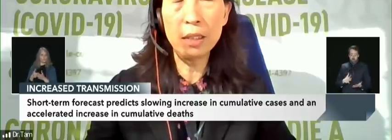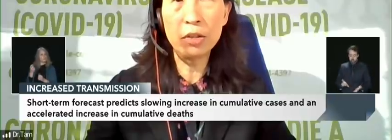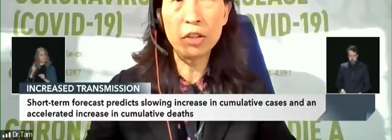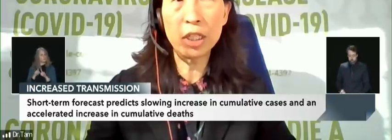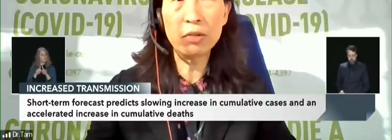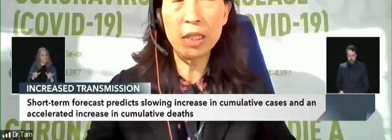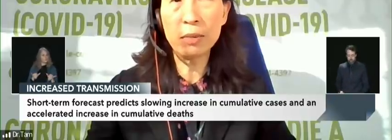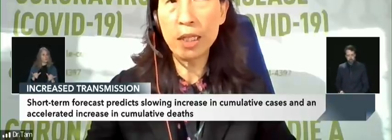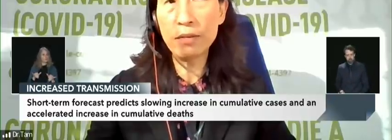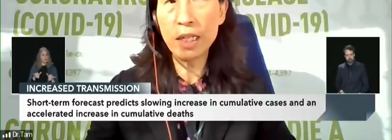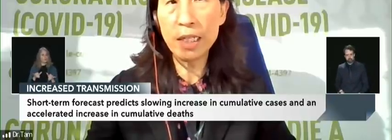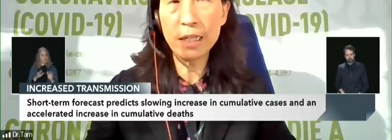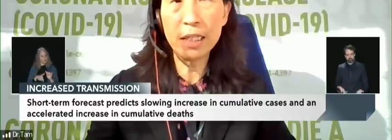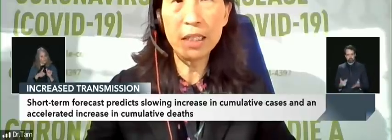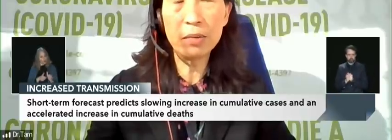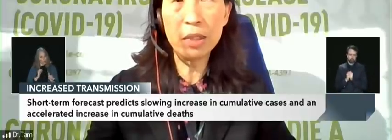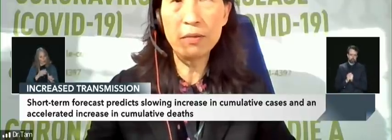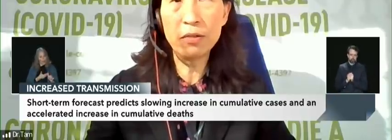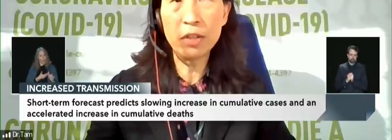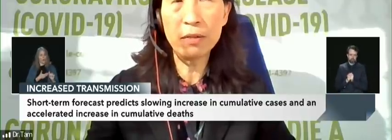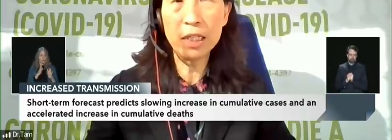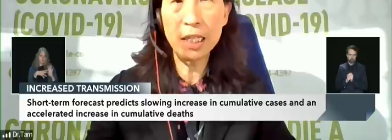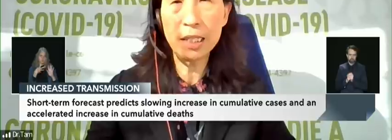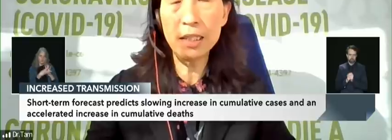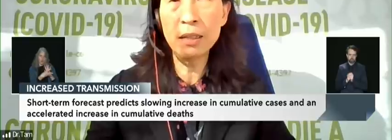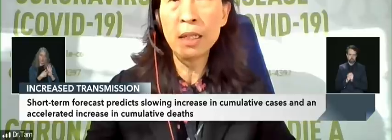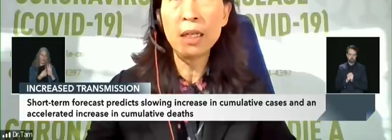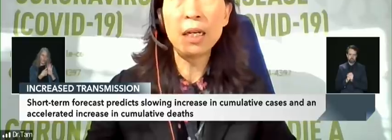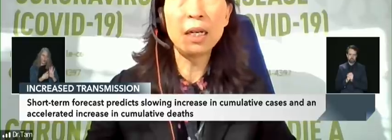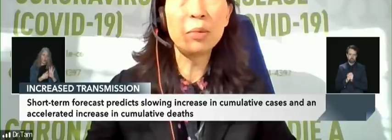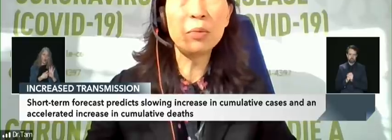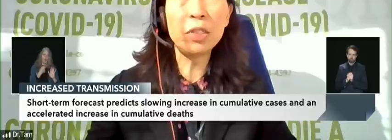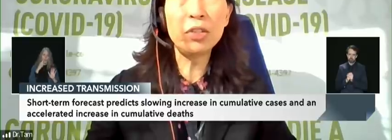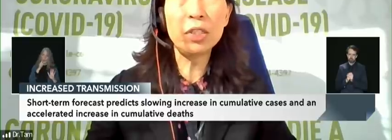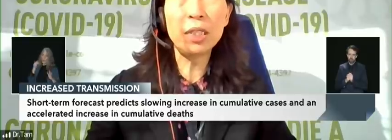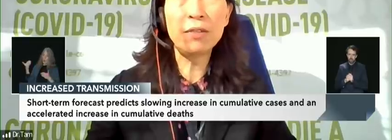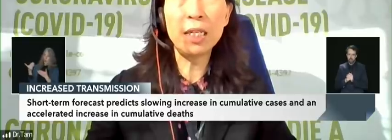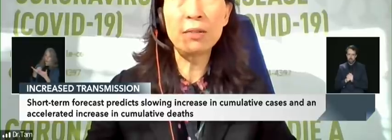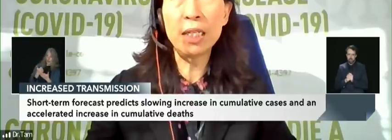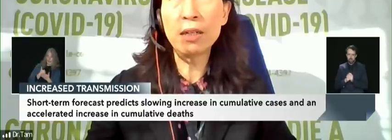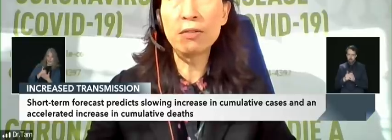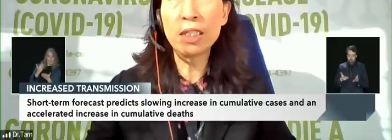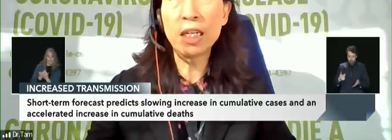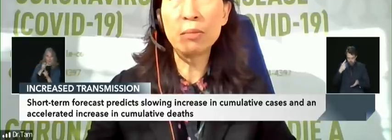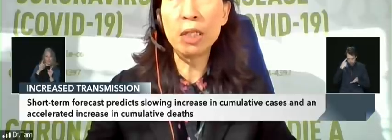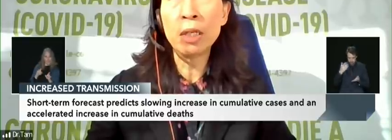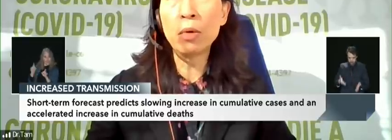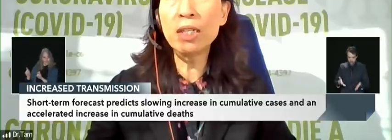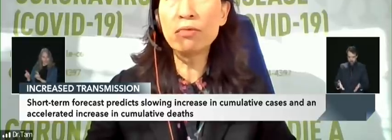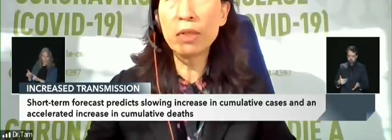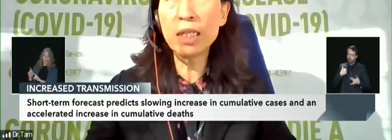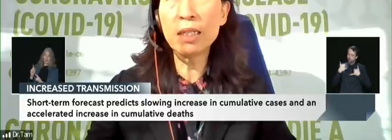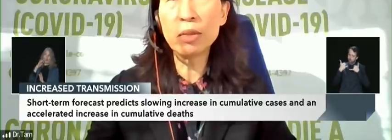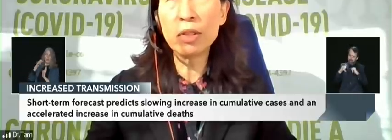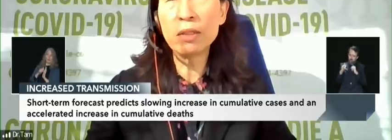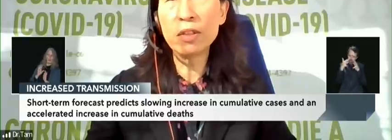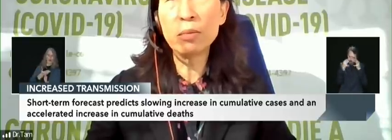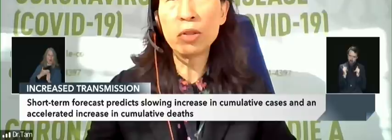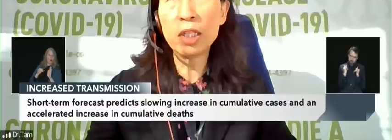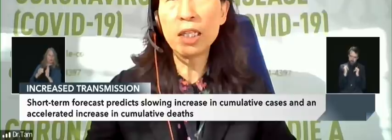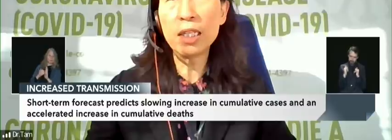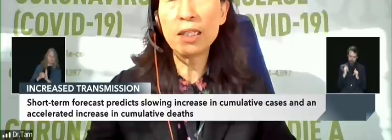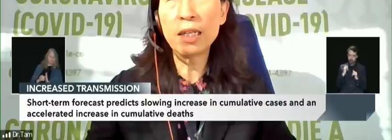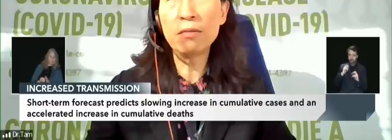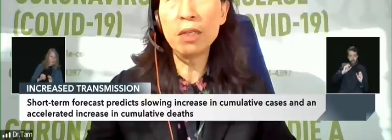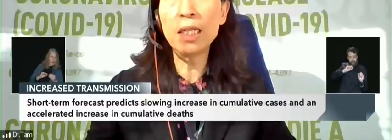the trajectory that we have laid out in terms of traveler testing but we should evaluate that over time but what is really important